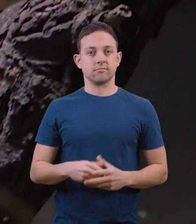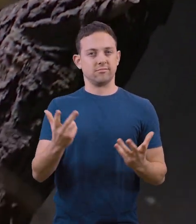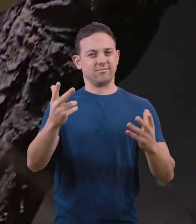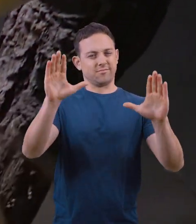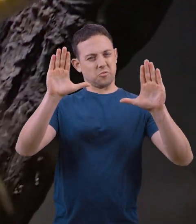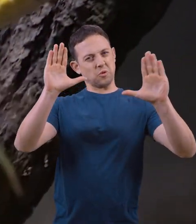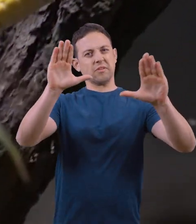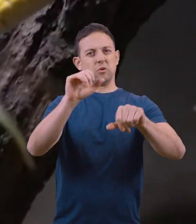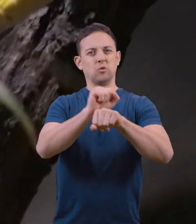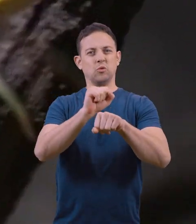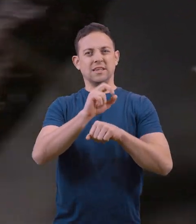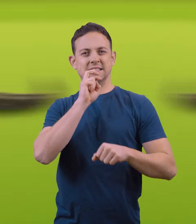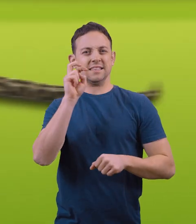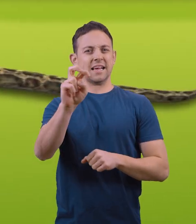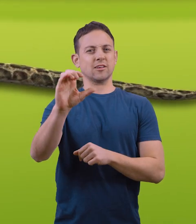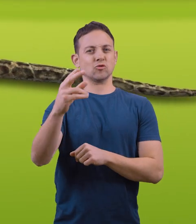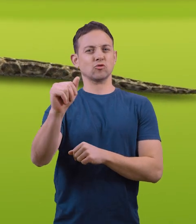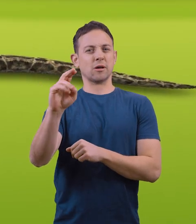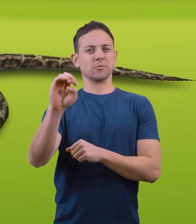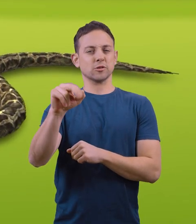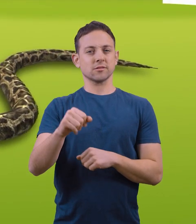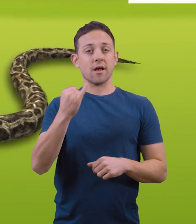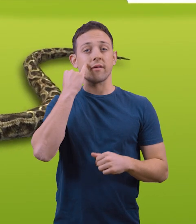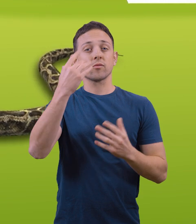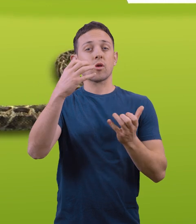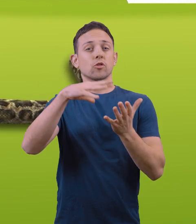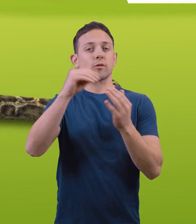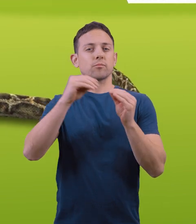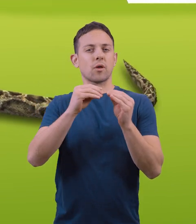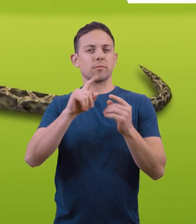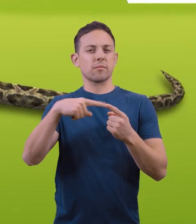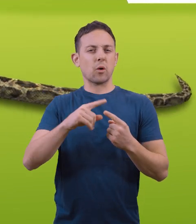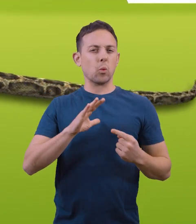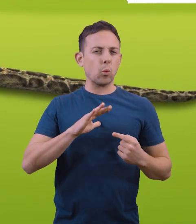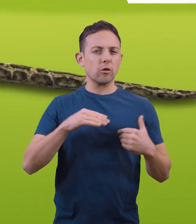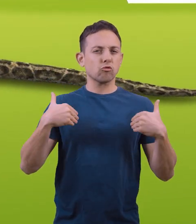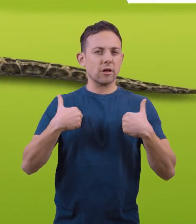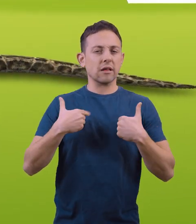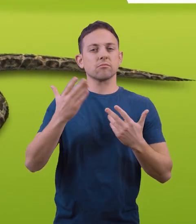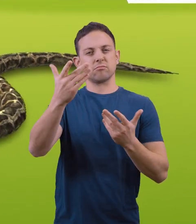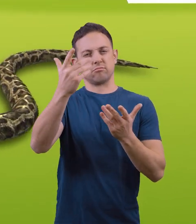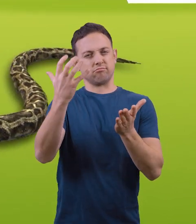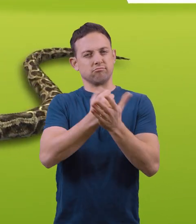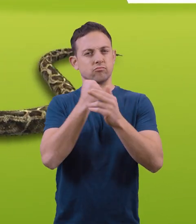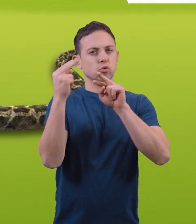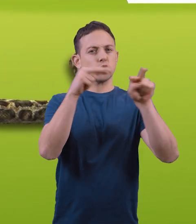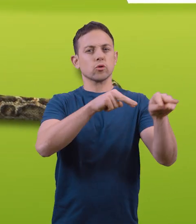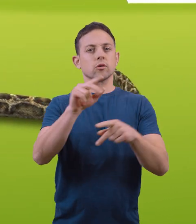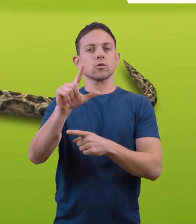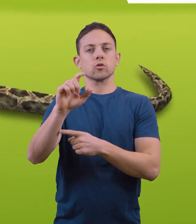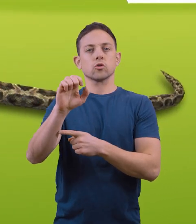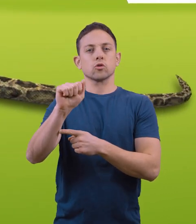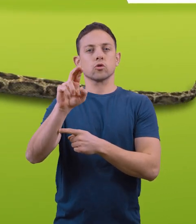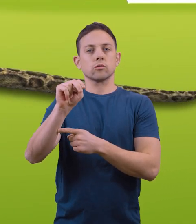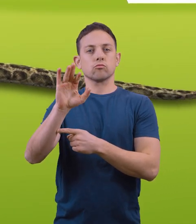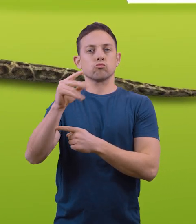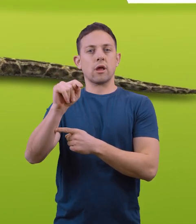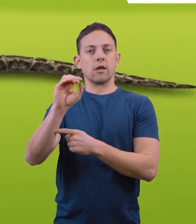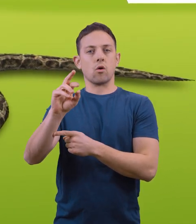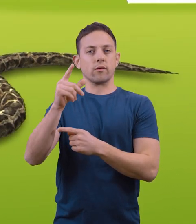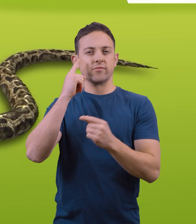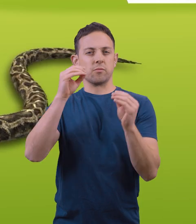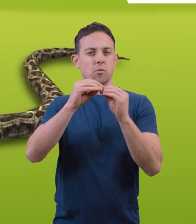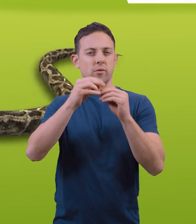Stupendous work, snake charmers! If you want to learn about other cool creatures, make sure to check out LearnBrite.org for even